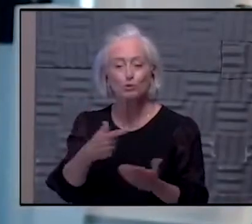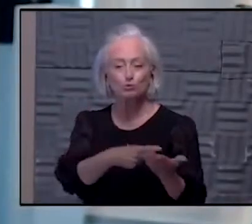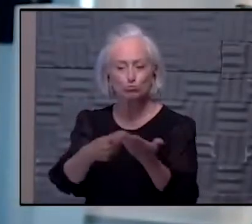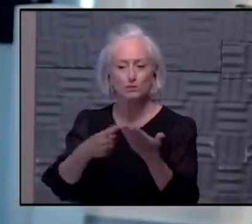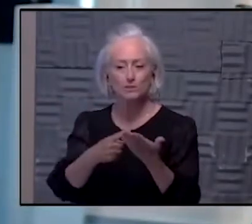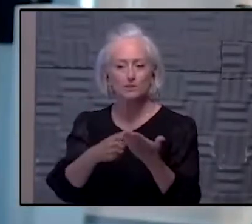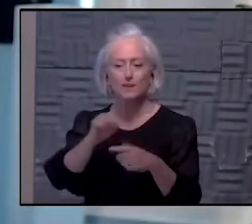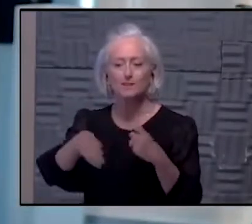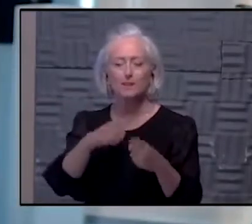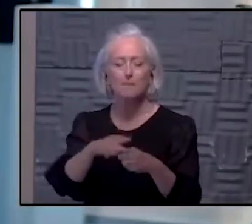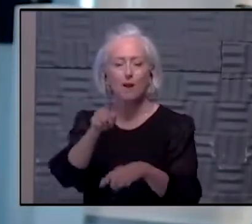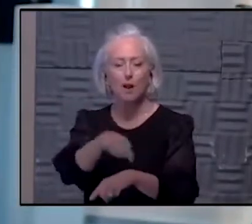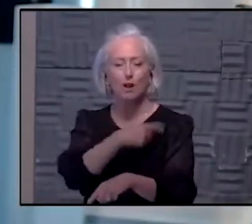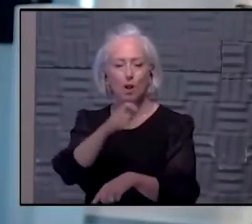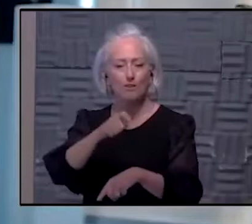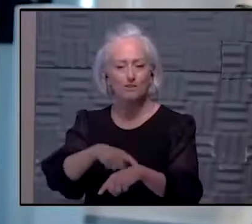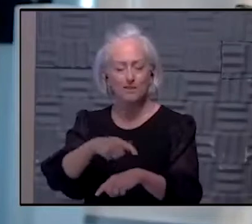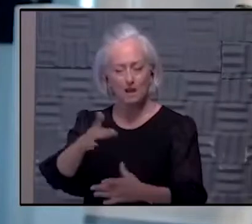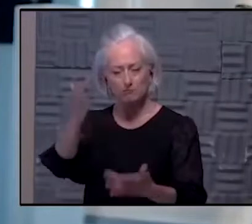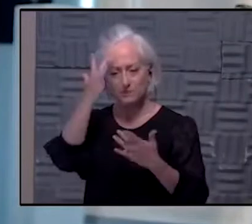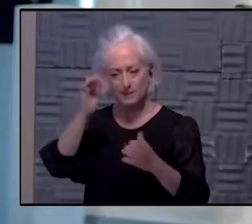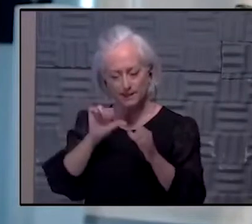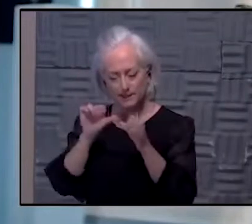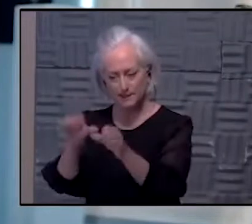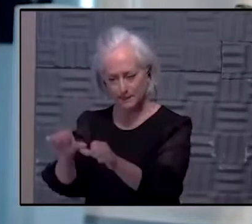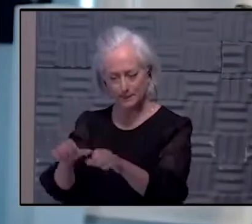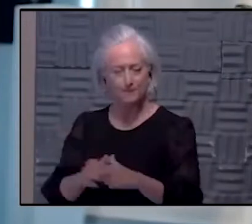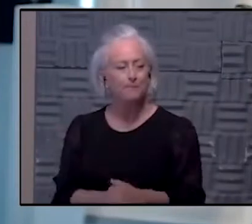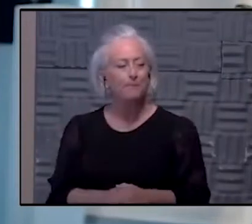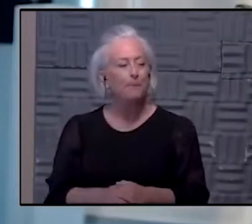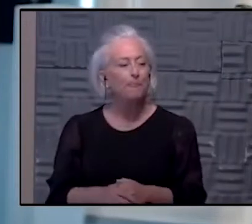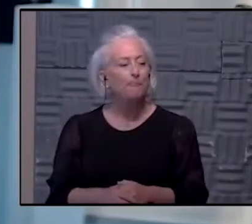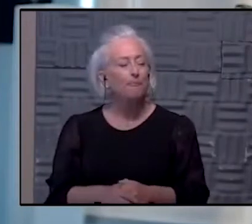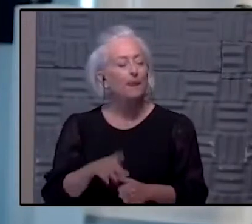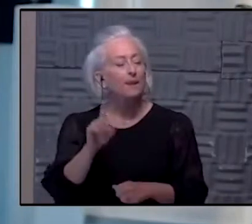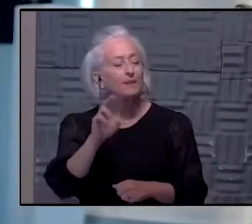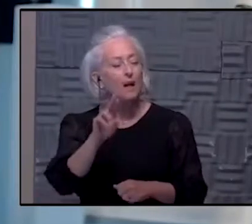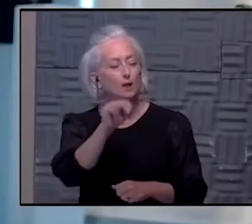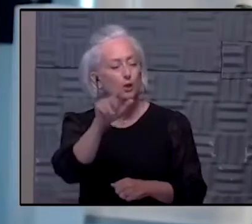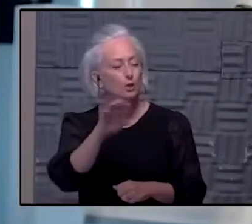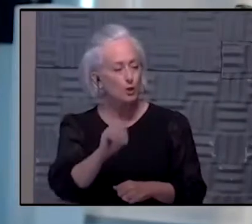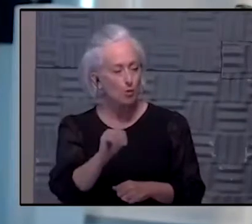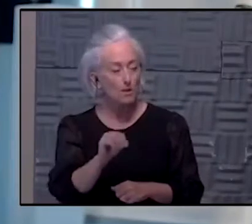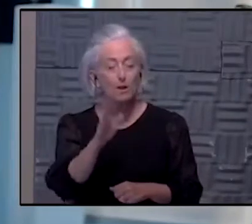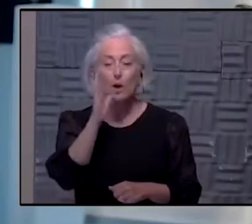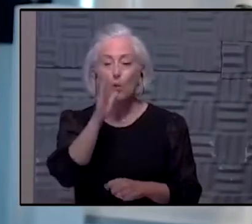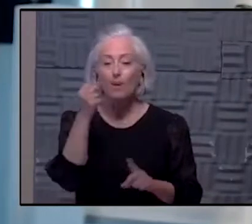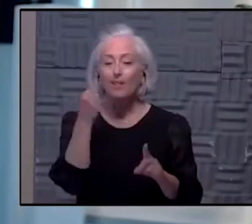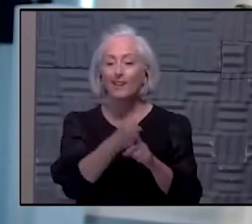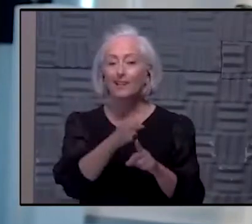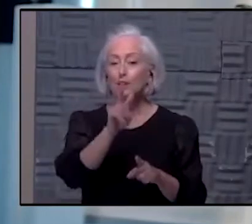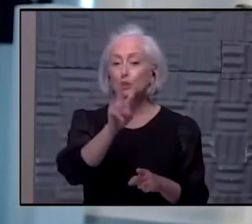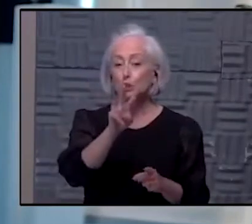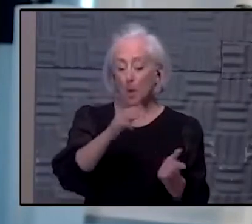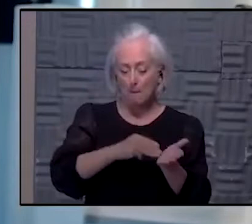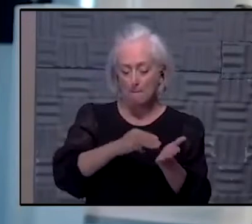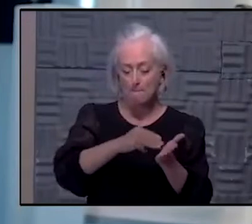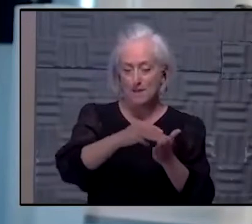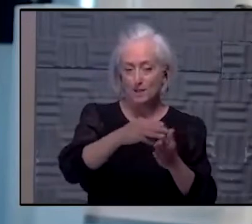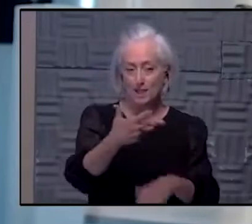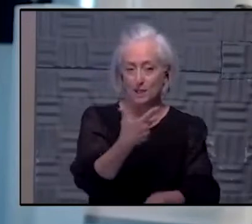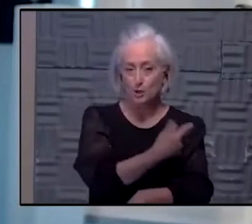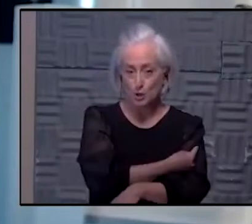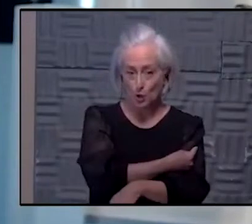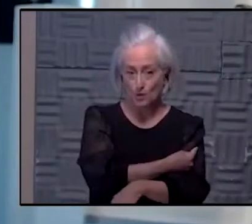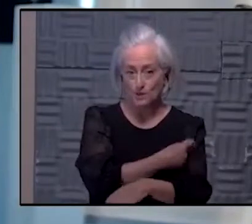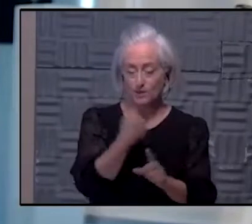Well, I think it's really we've hit a real good cadence with vaccine administration in Kansas. We're going to hit 2 million doses this week in 20 weeks.